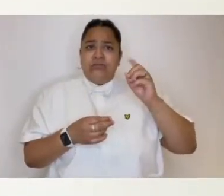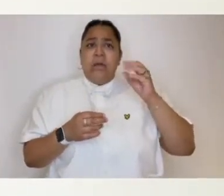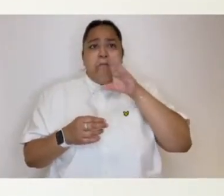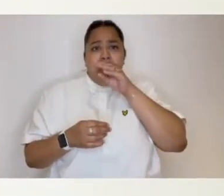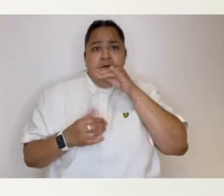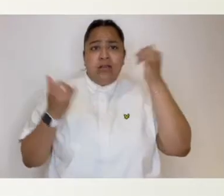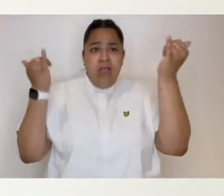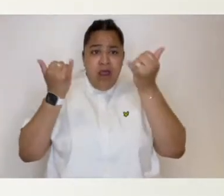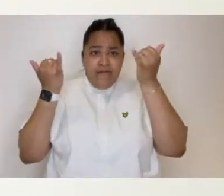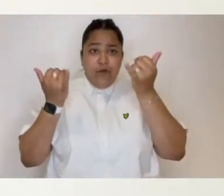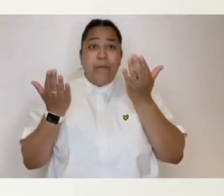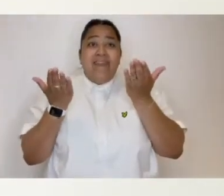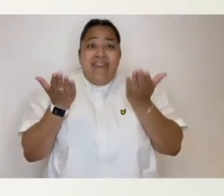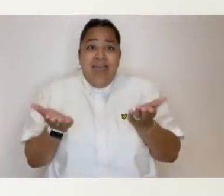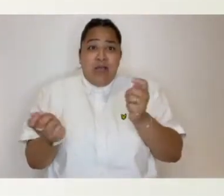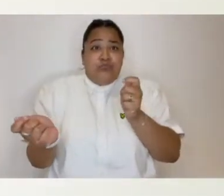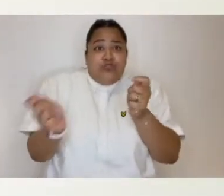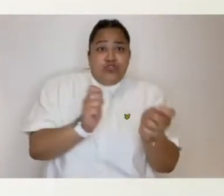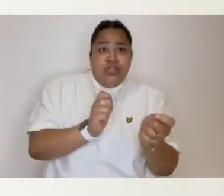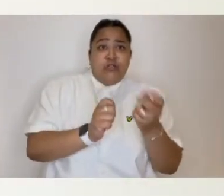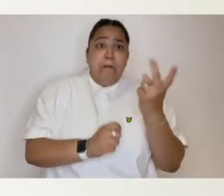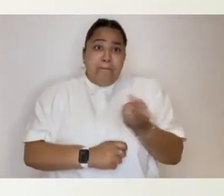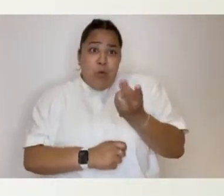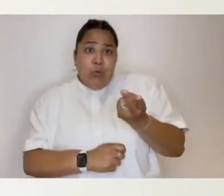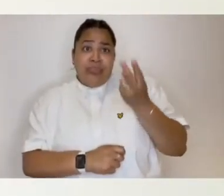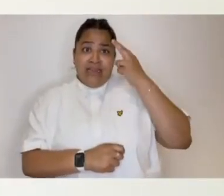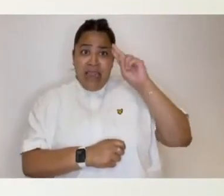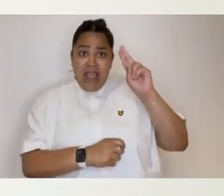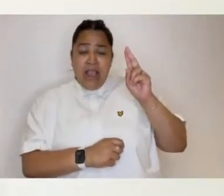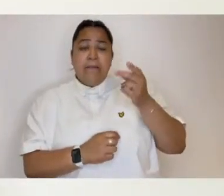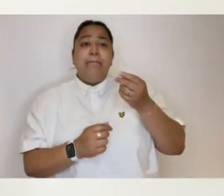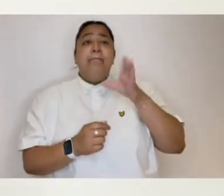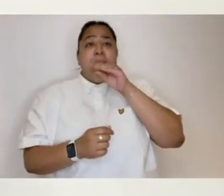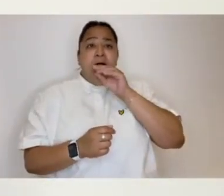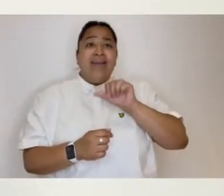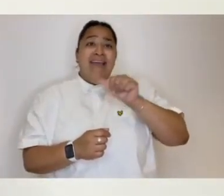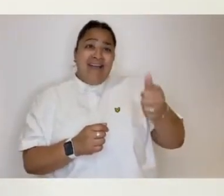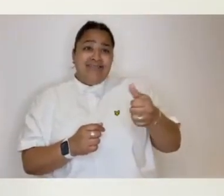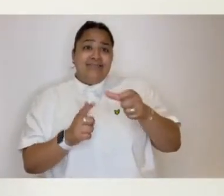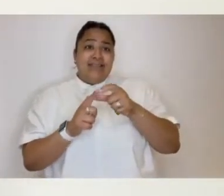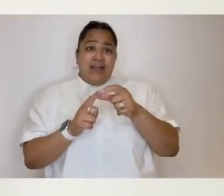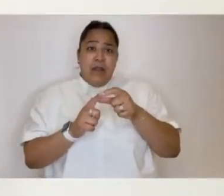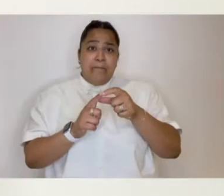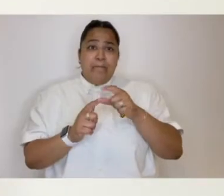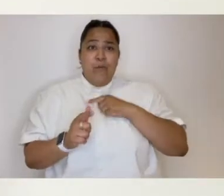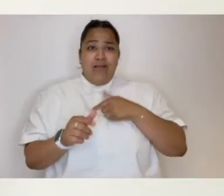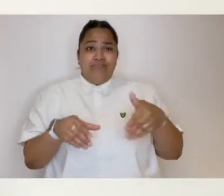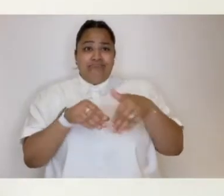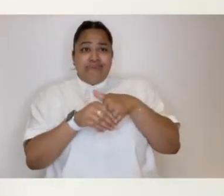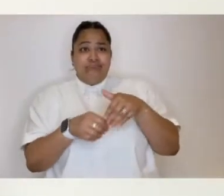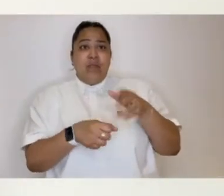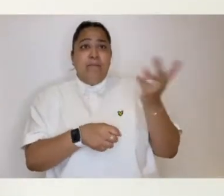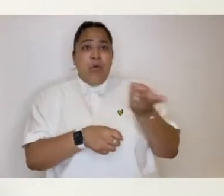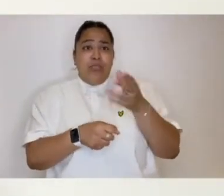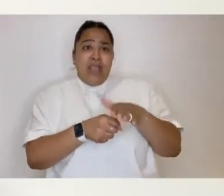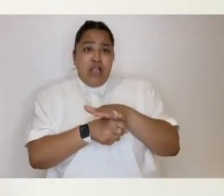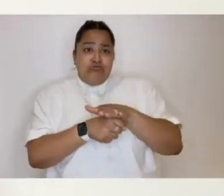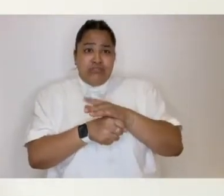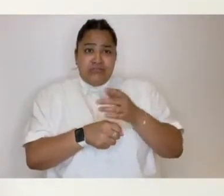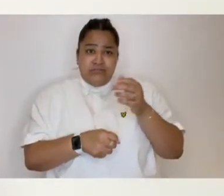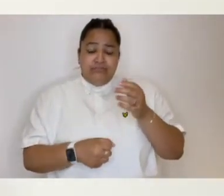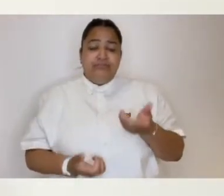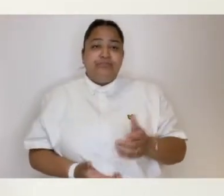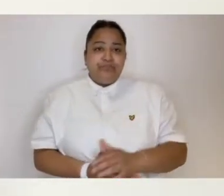Carnival to the Barking and Dagnam Carnival and I'm really pleased that that name change has taken place. The